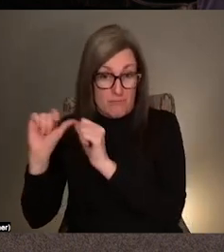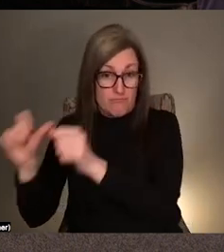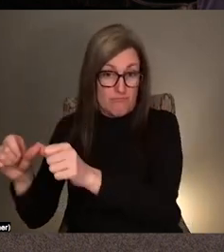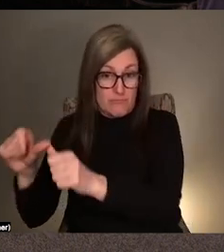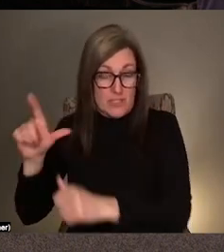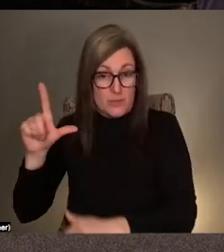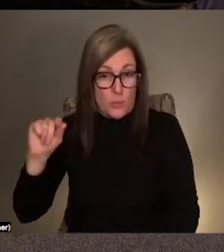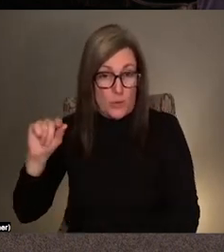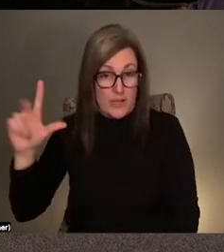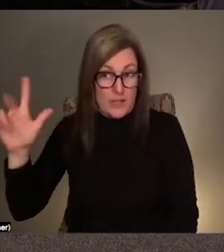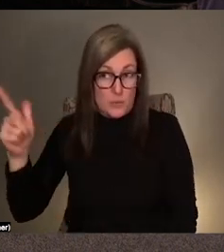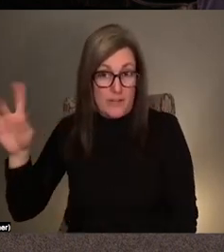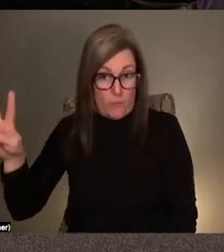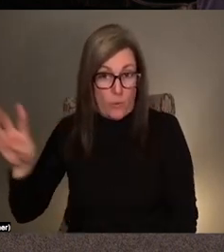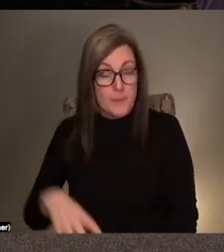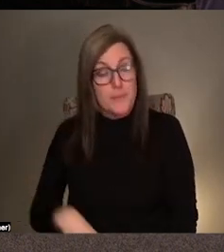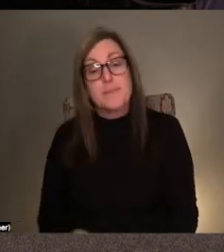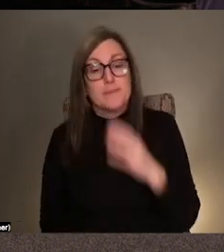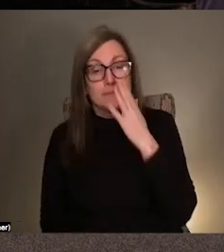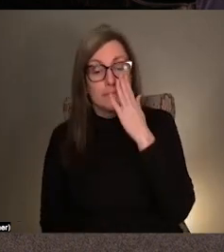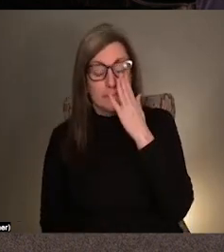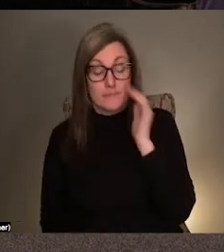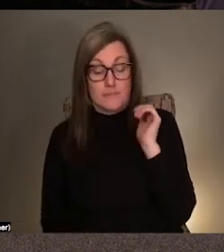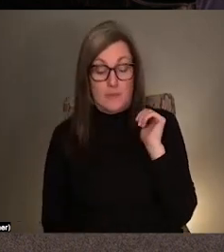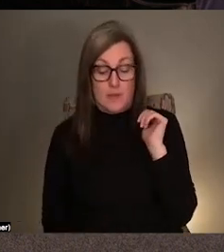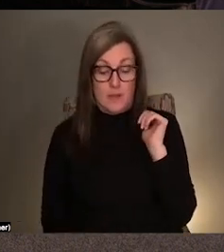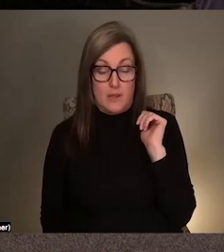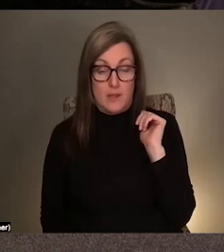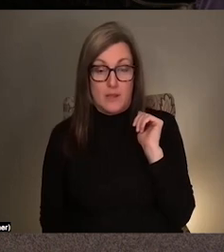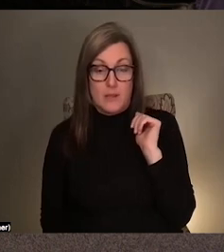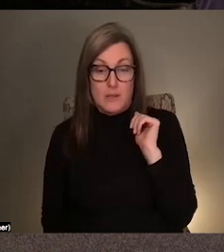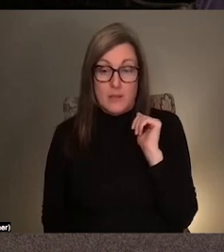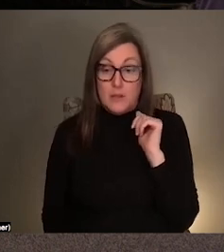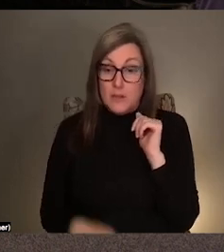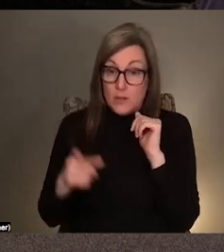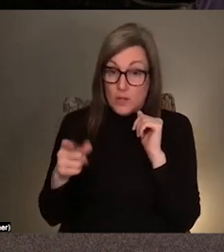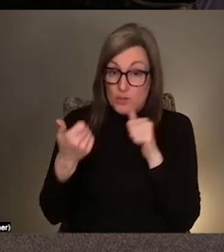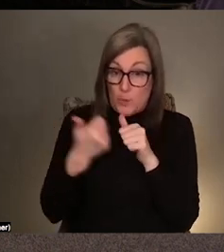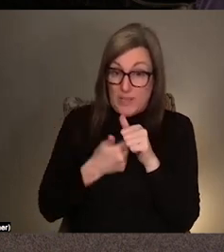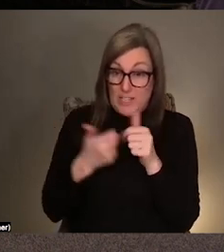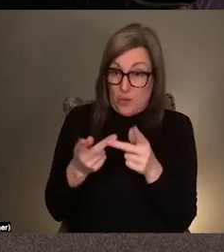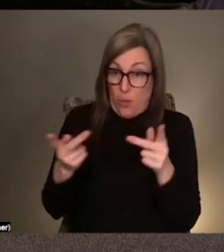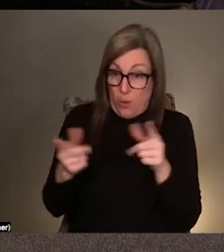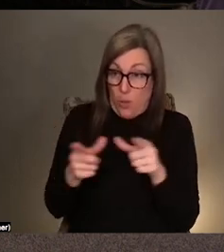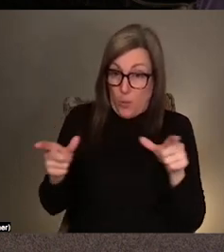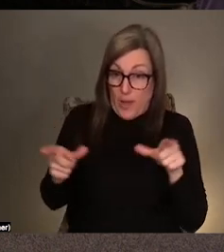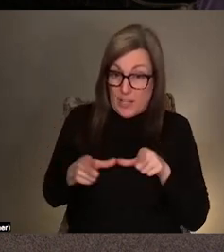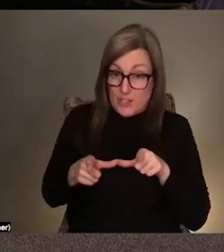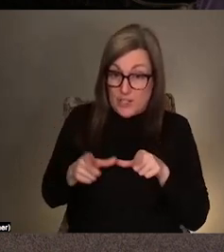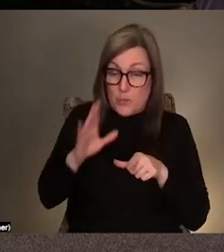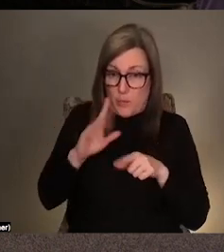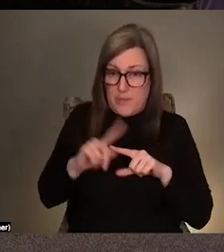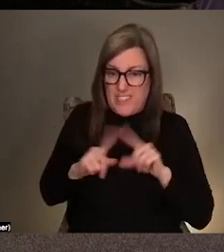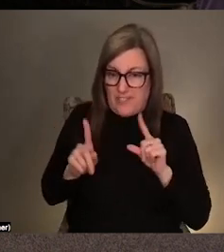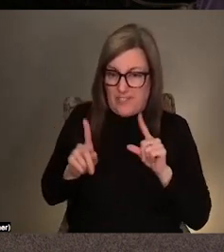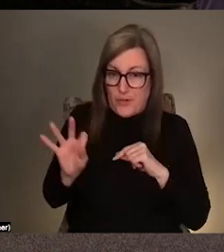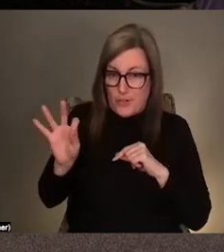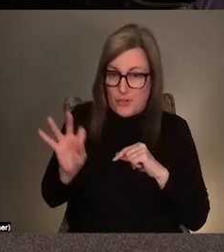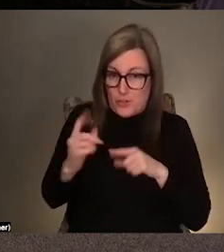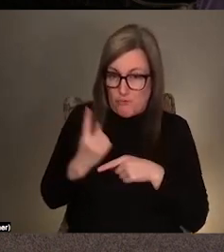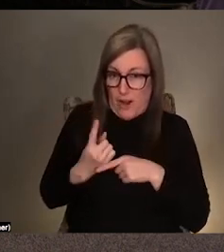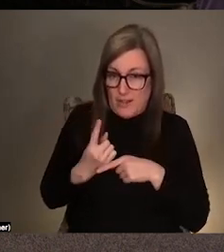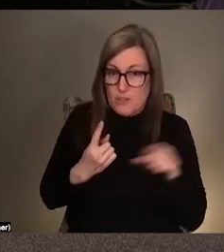for example, institutional seat will be different in each location. will take existing furniture from those museums.